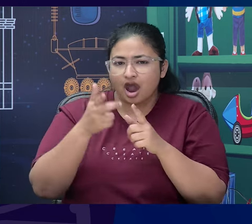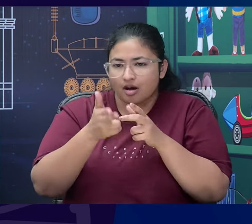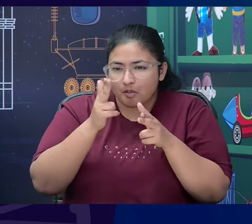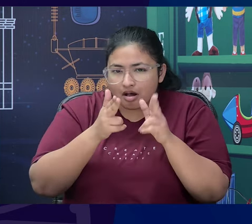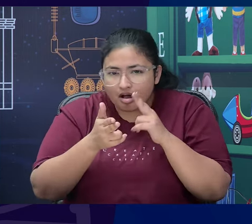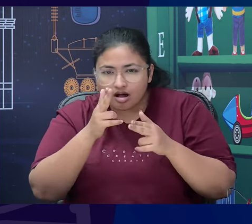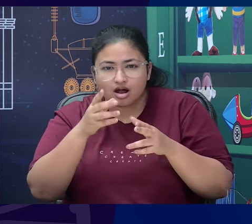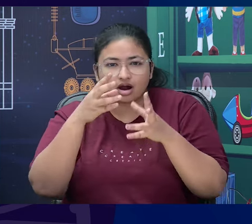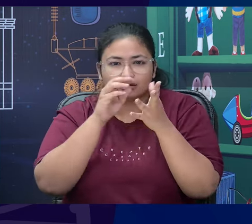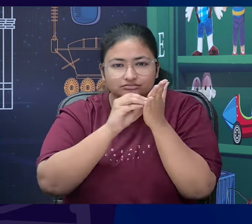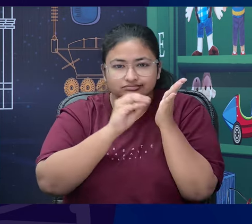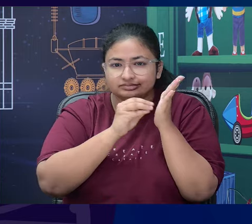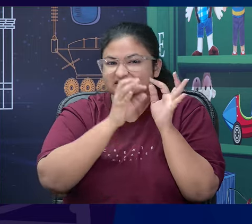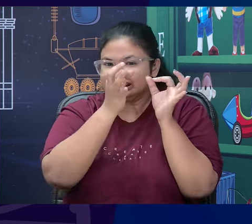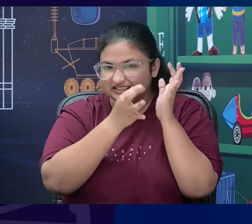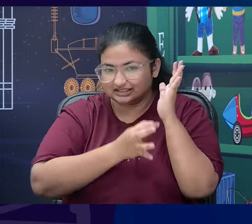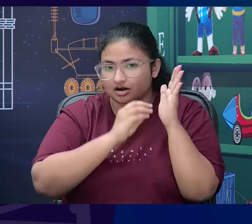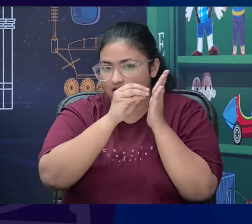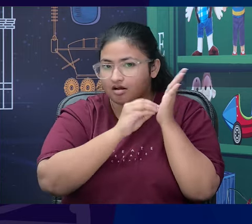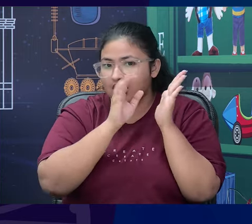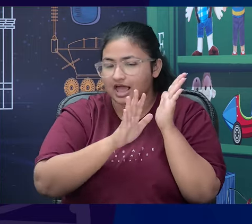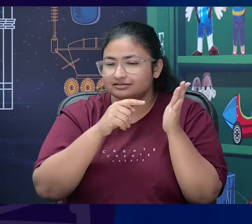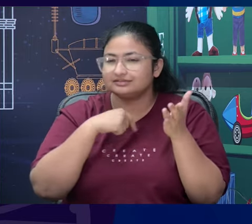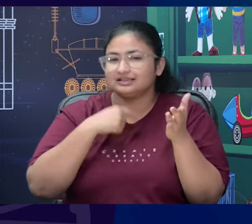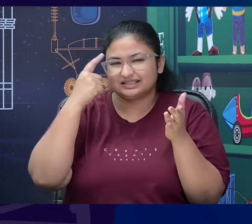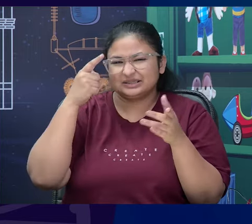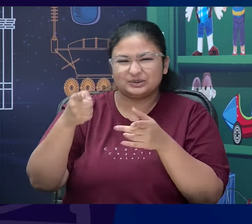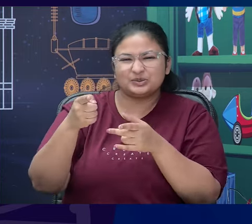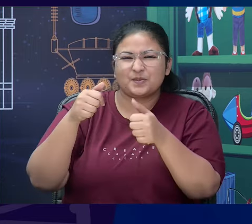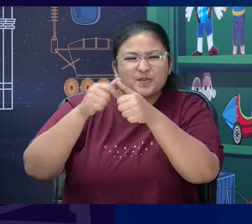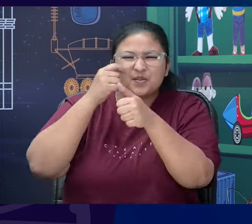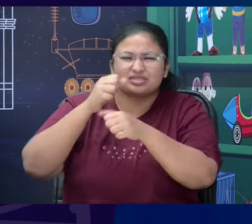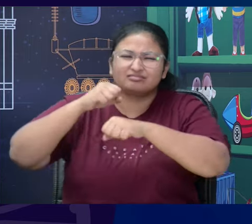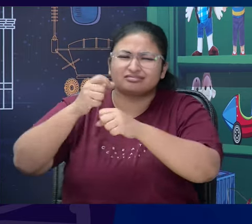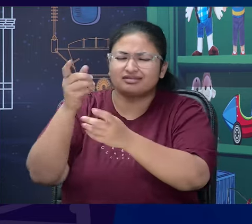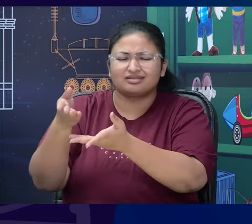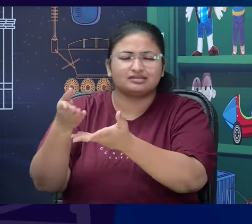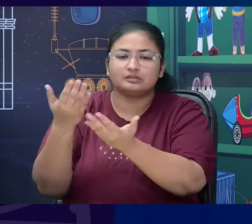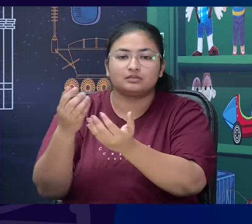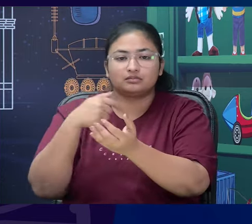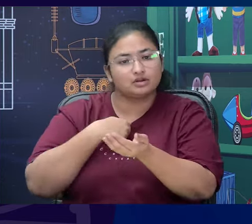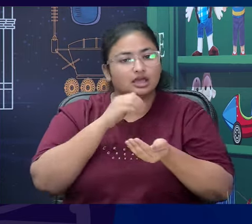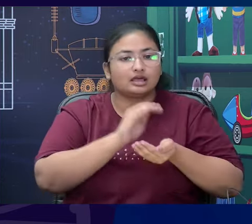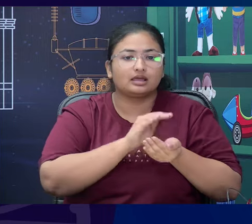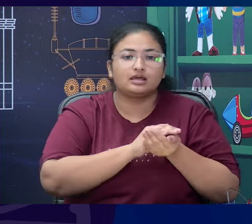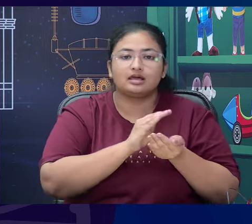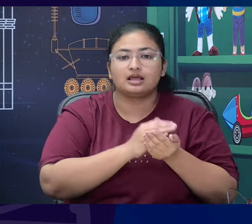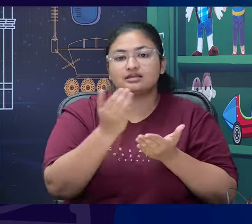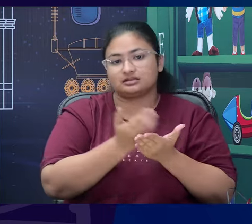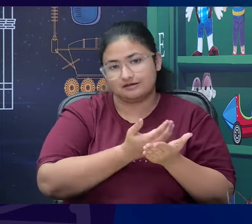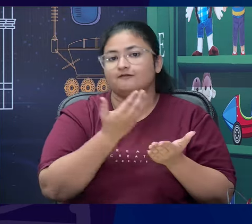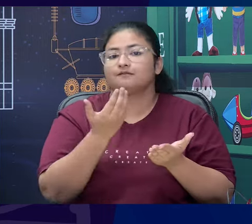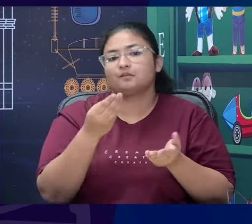safer in my hands than in yours. Right. So, they are all ready for an encounter